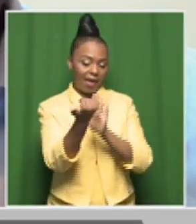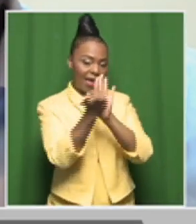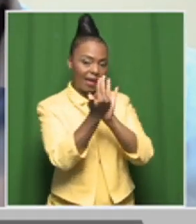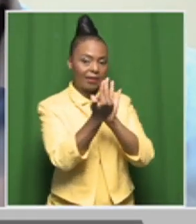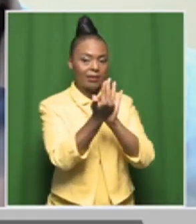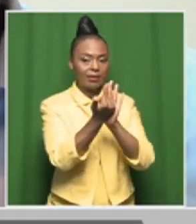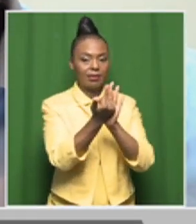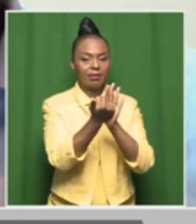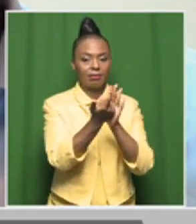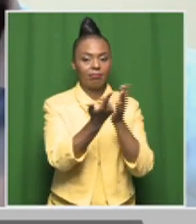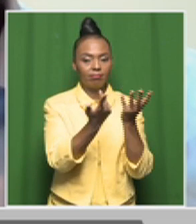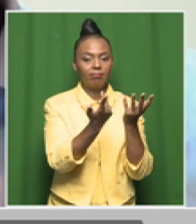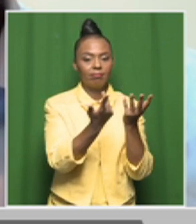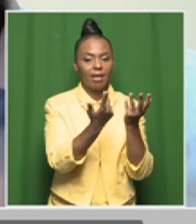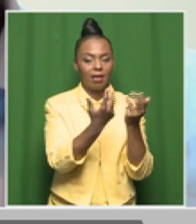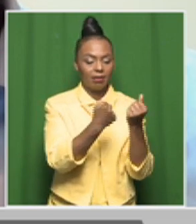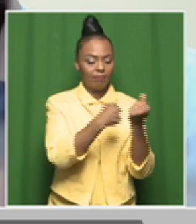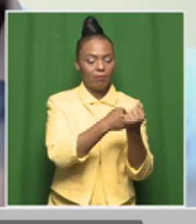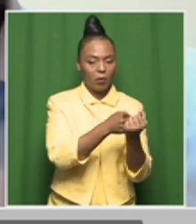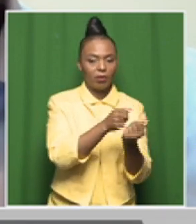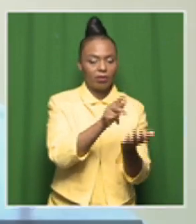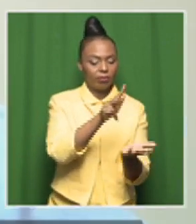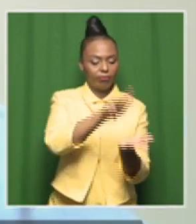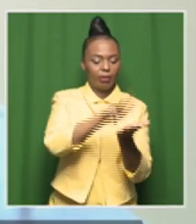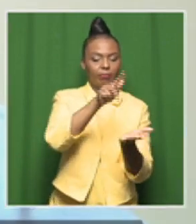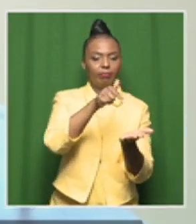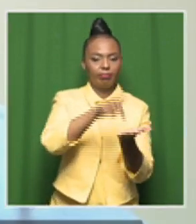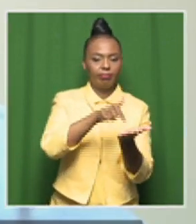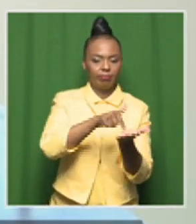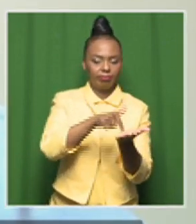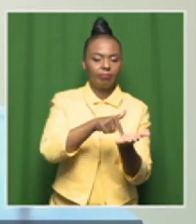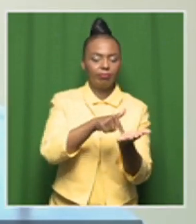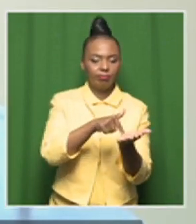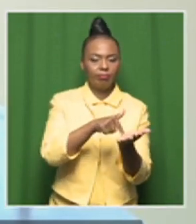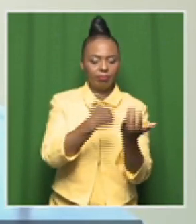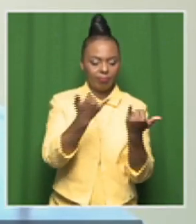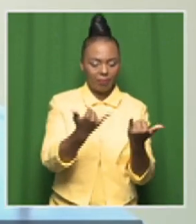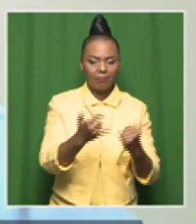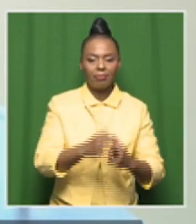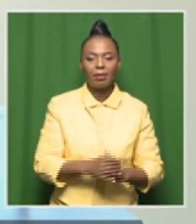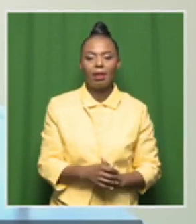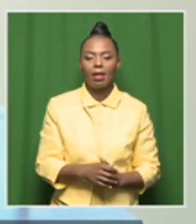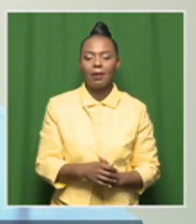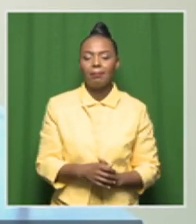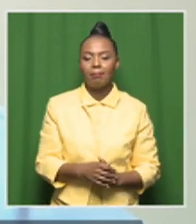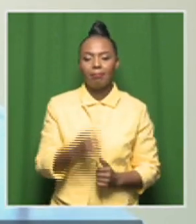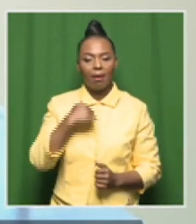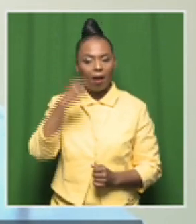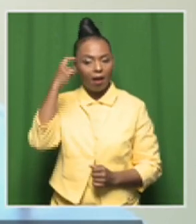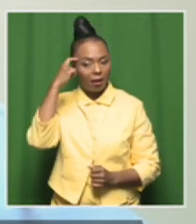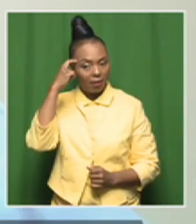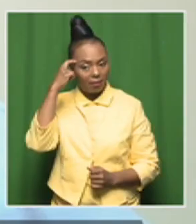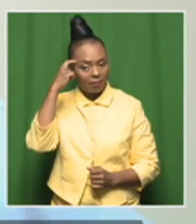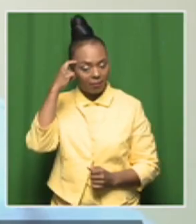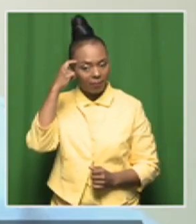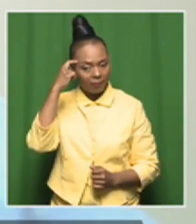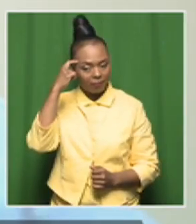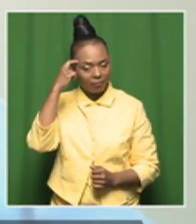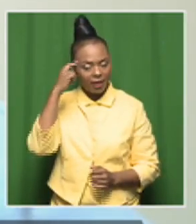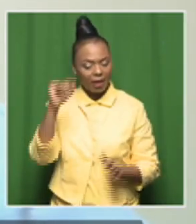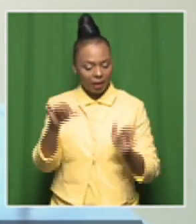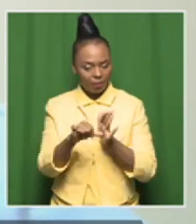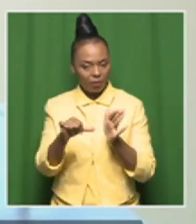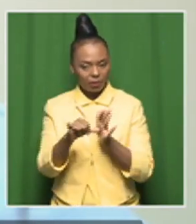as you said, has now been passed into law, I think it is an important step